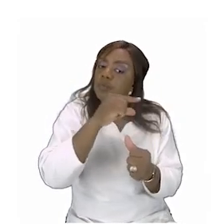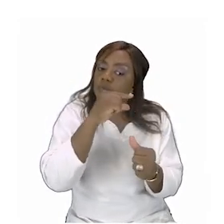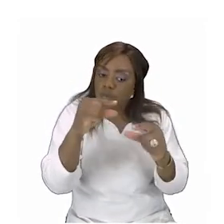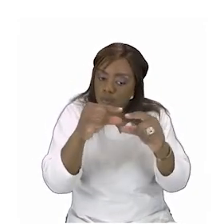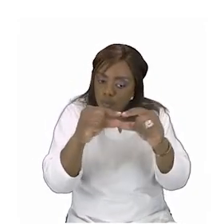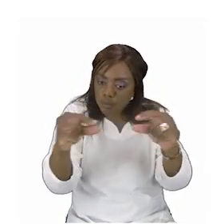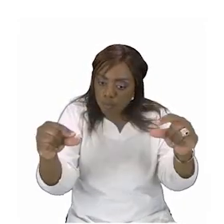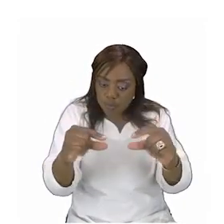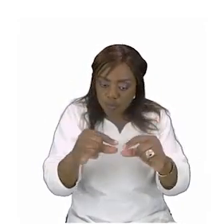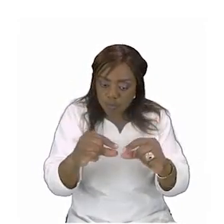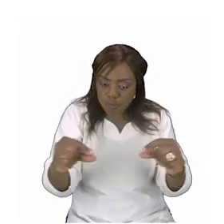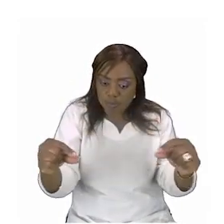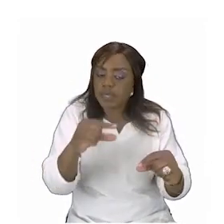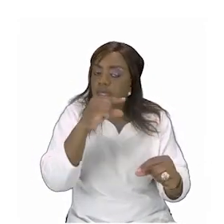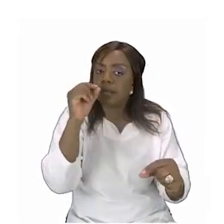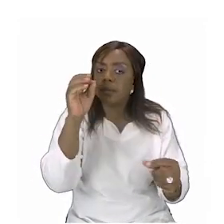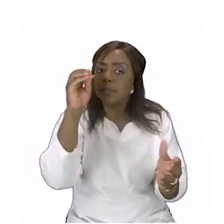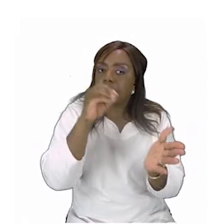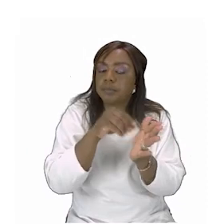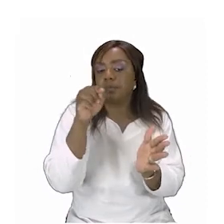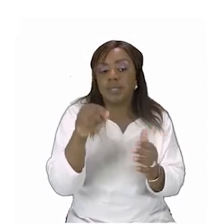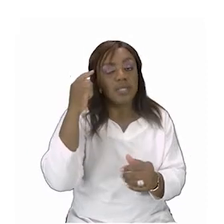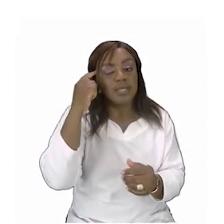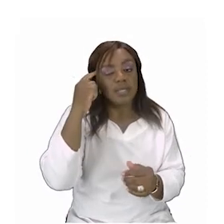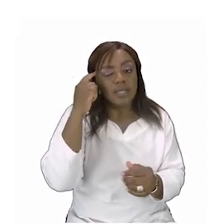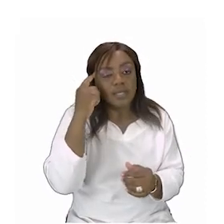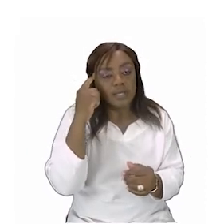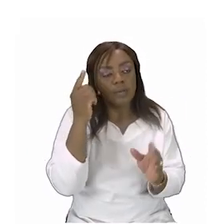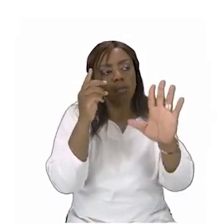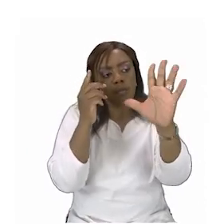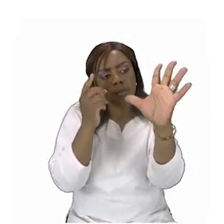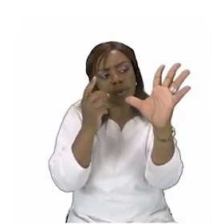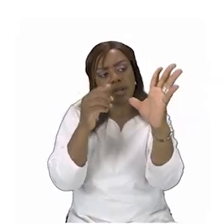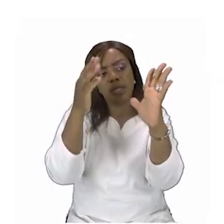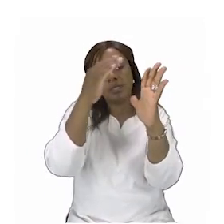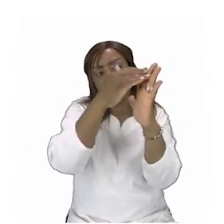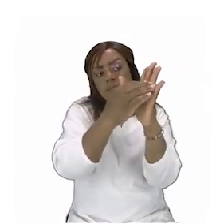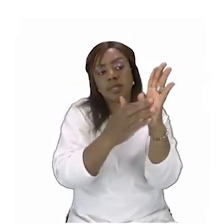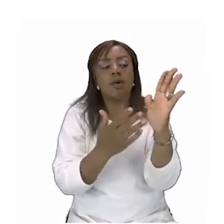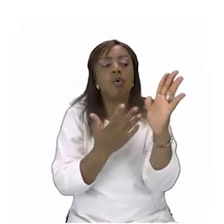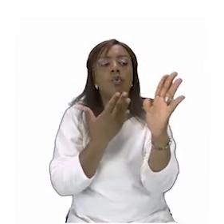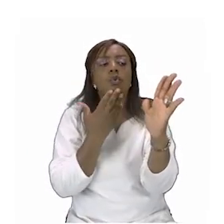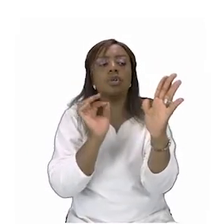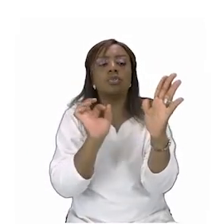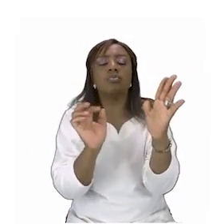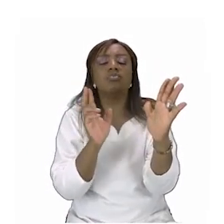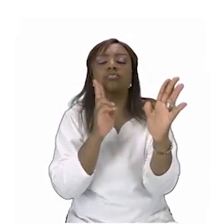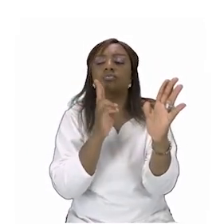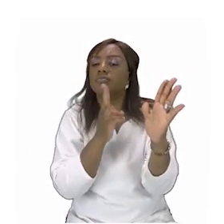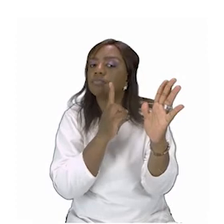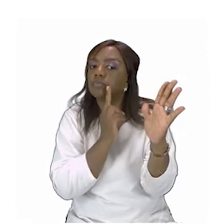member please think hard take a good look at the family tree and write your